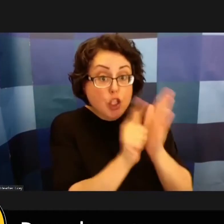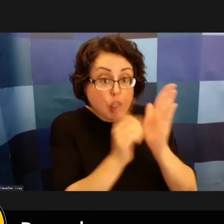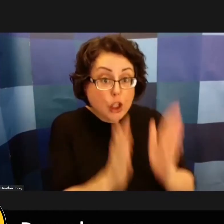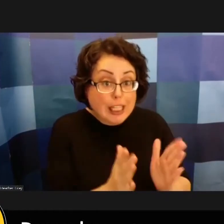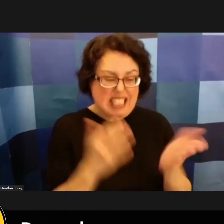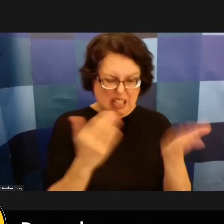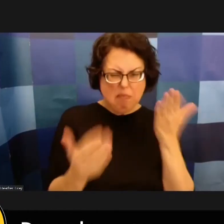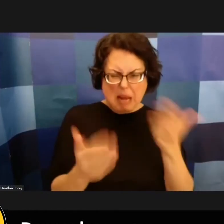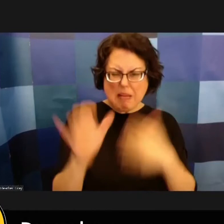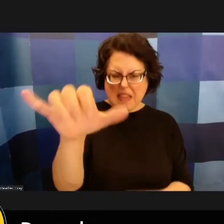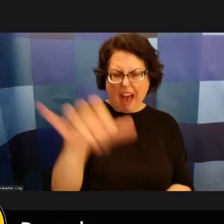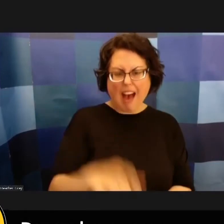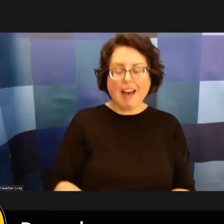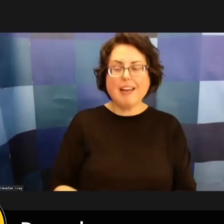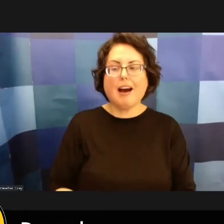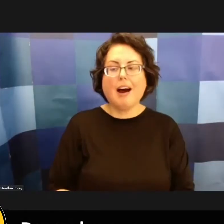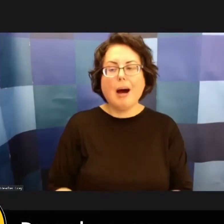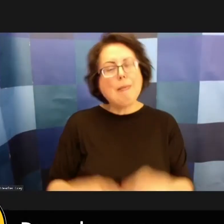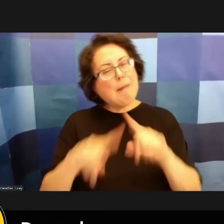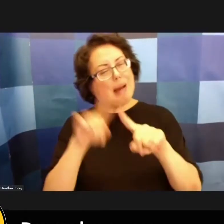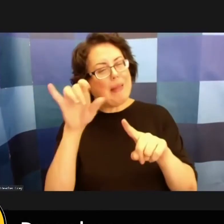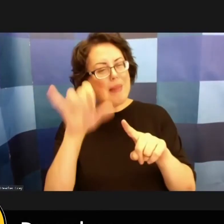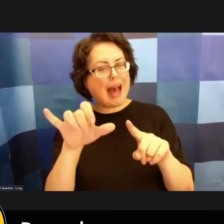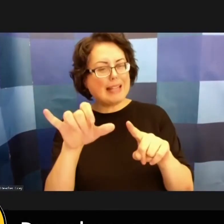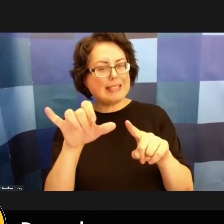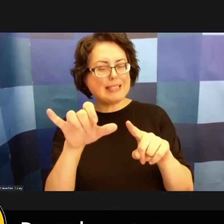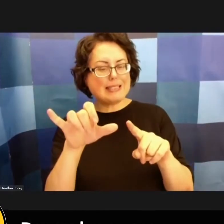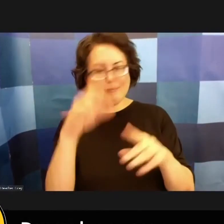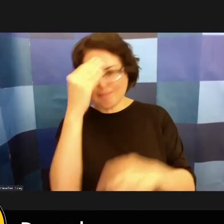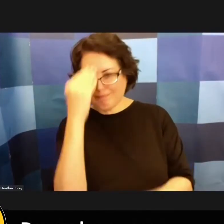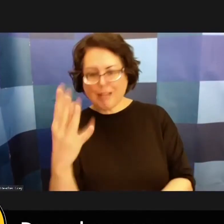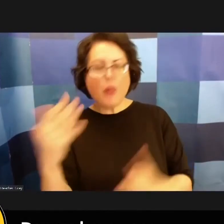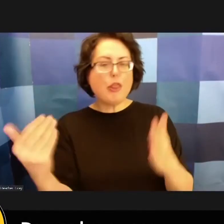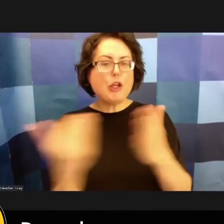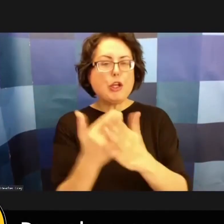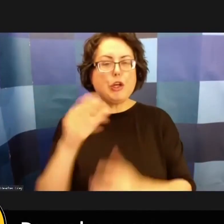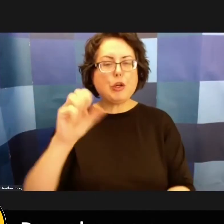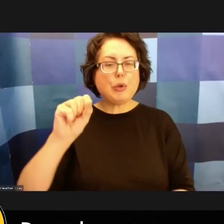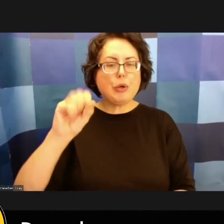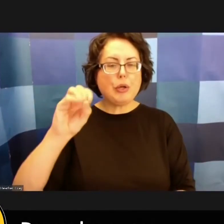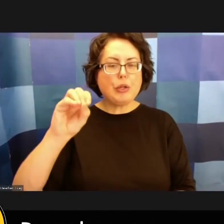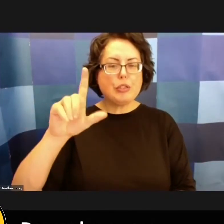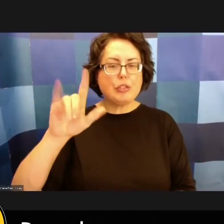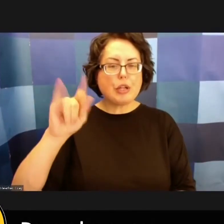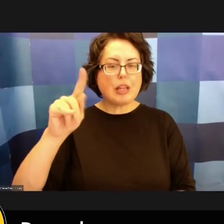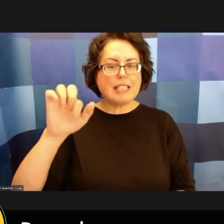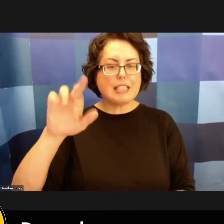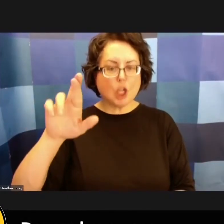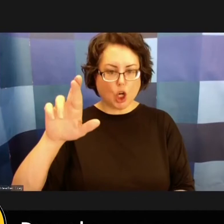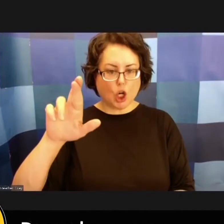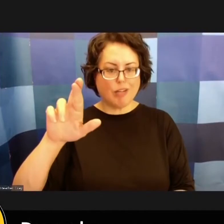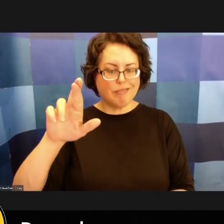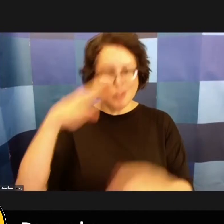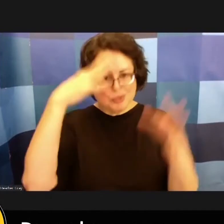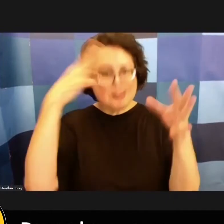you know going to be up to uh the new solicitor to to make that call um